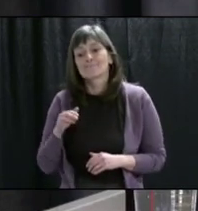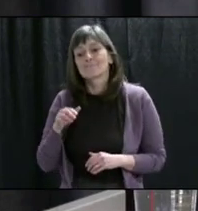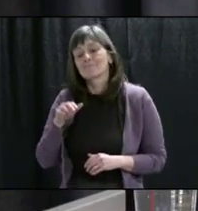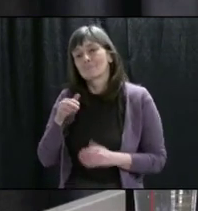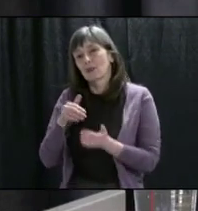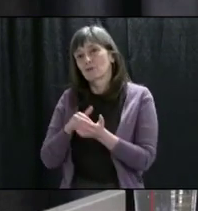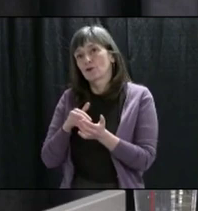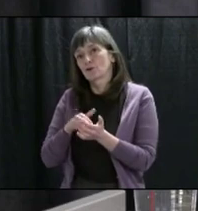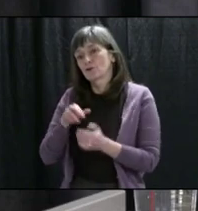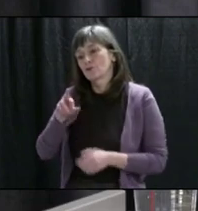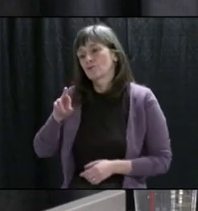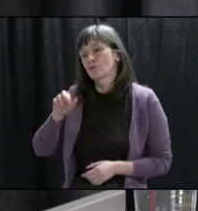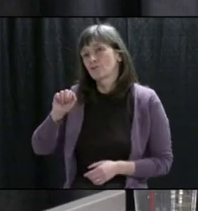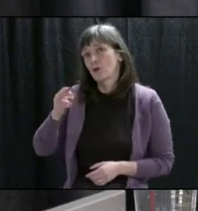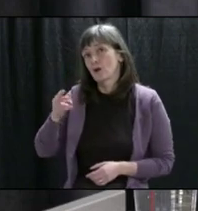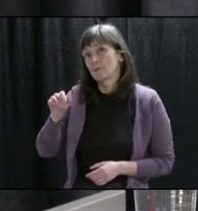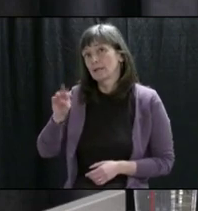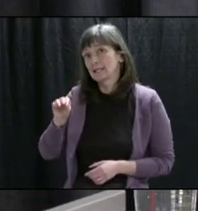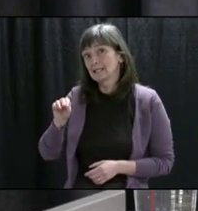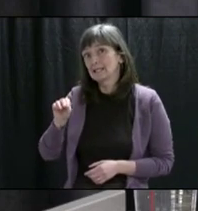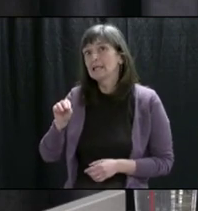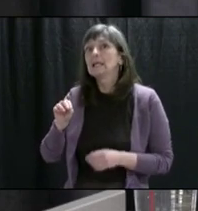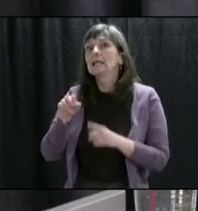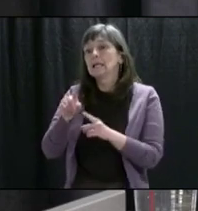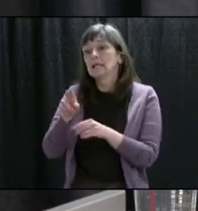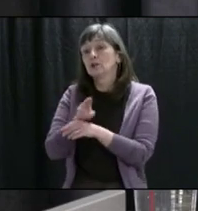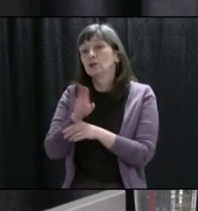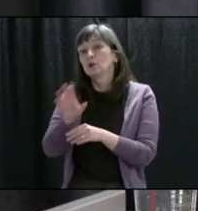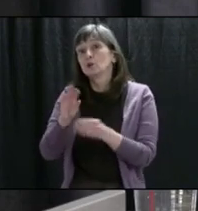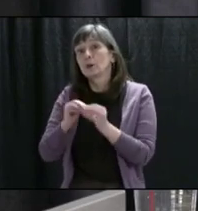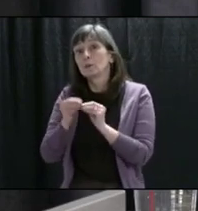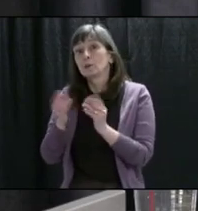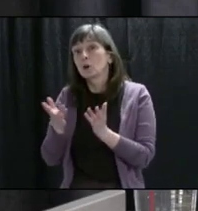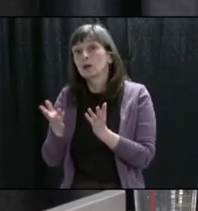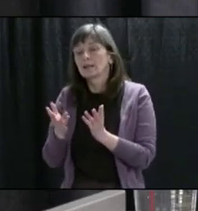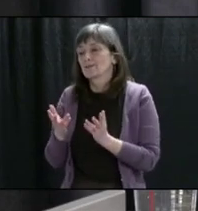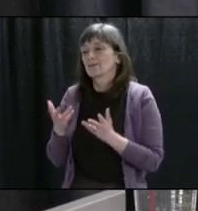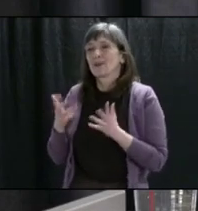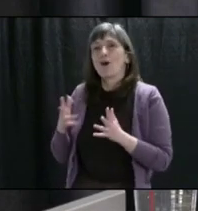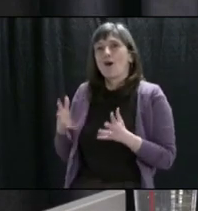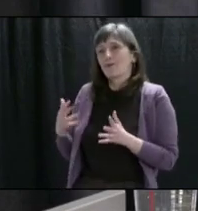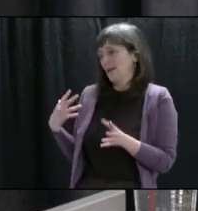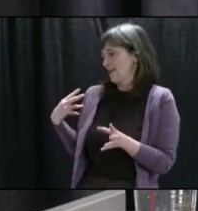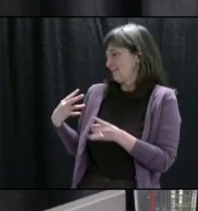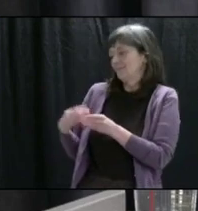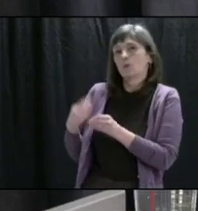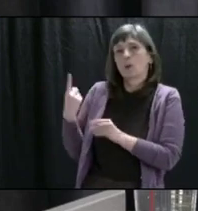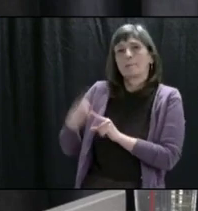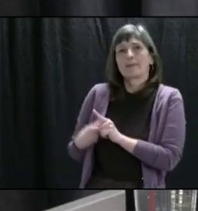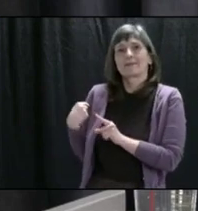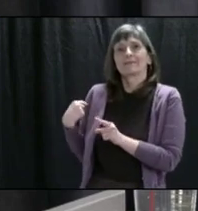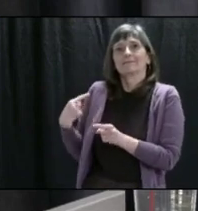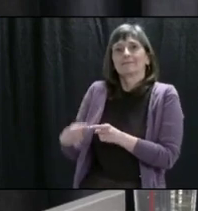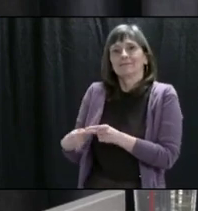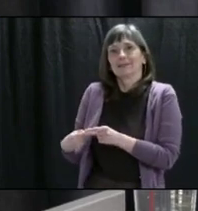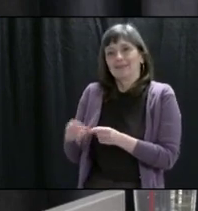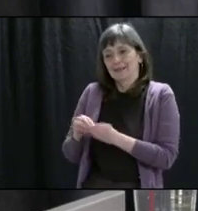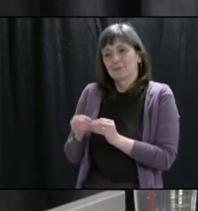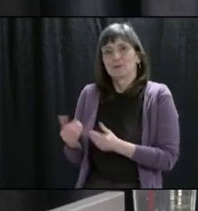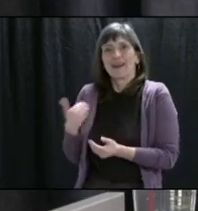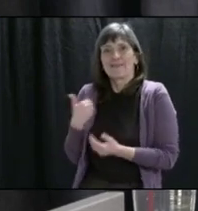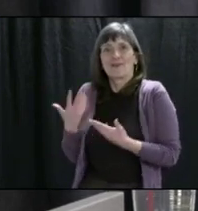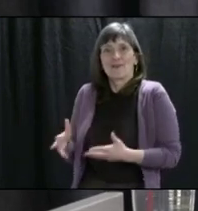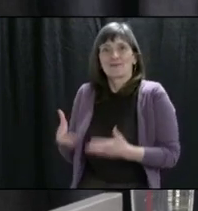used the data we already had to drive the projections he made. So what he was showing you was